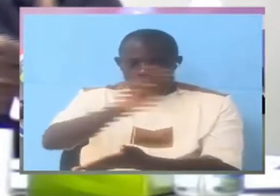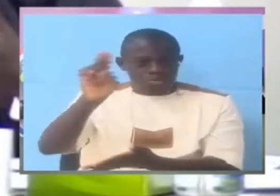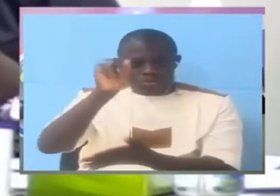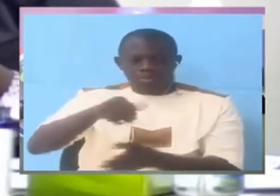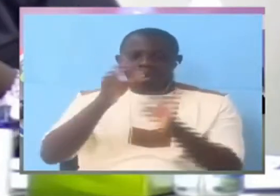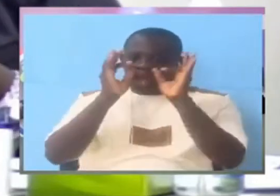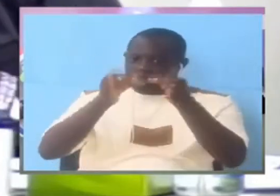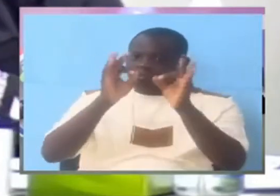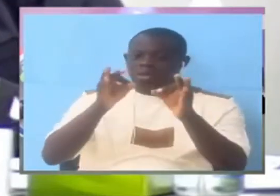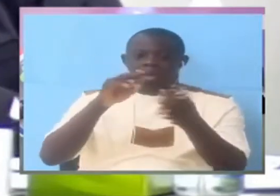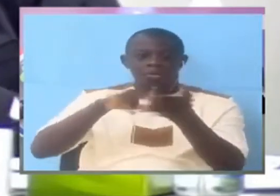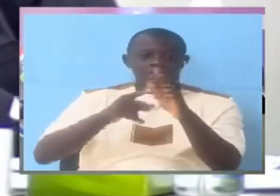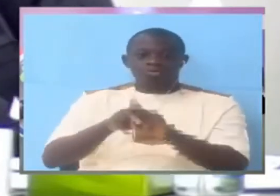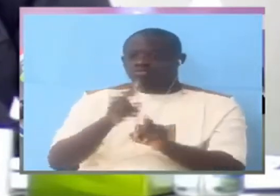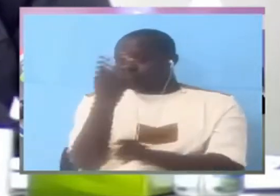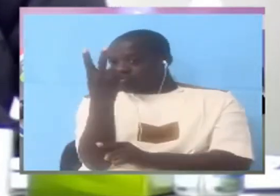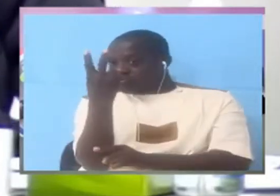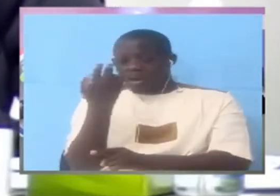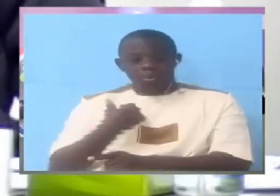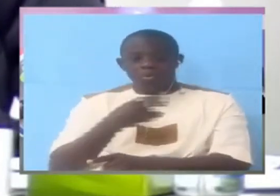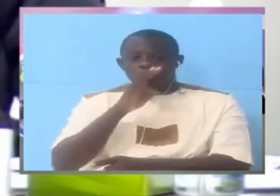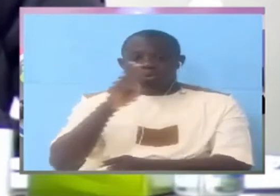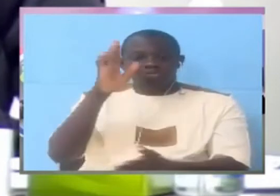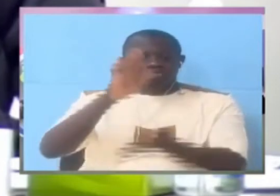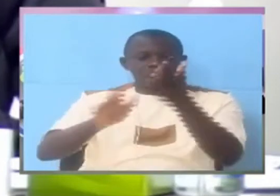It's the two people who have no connection with each other.